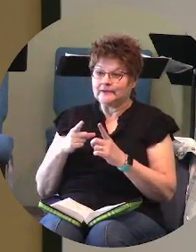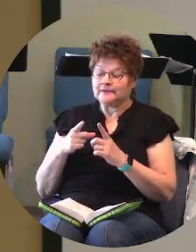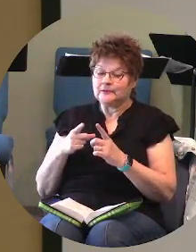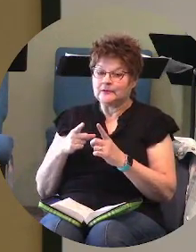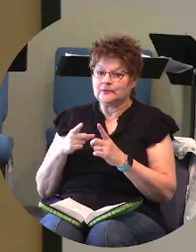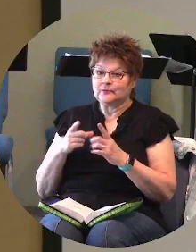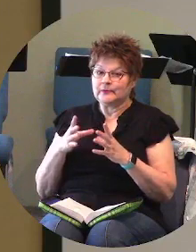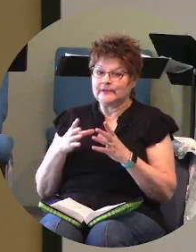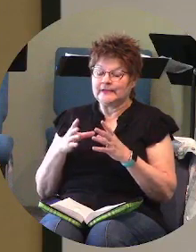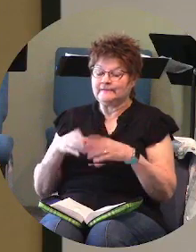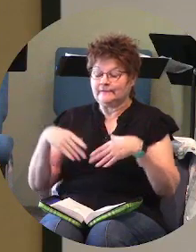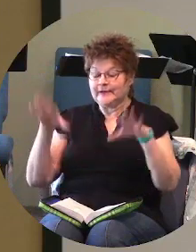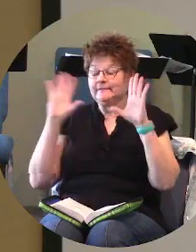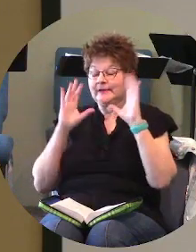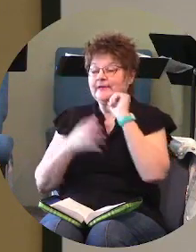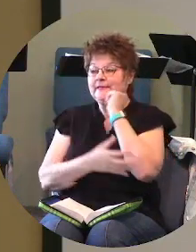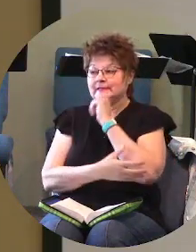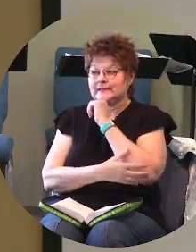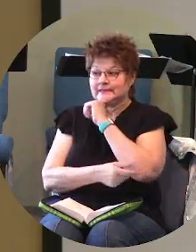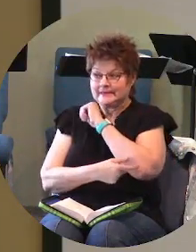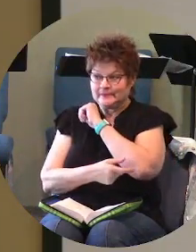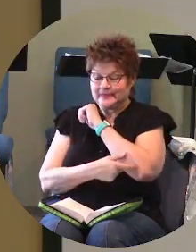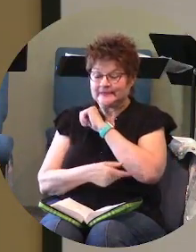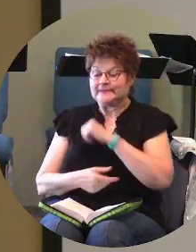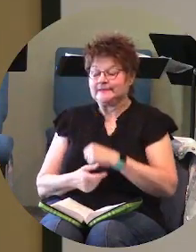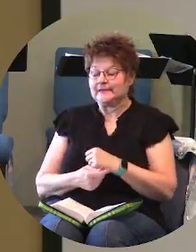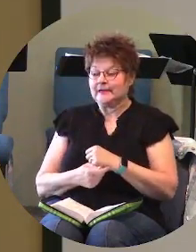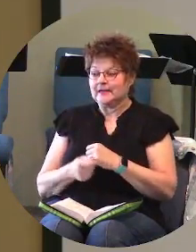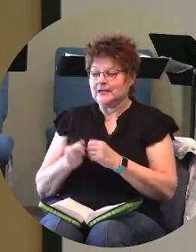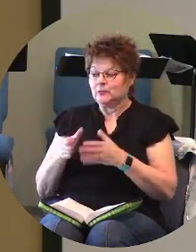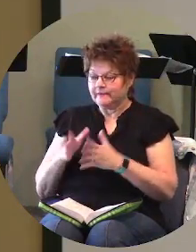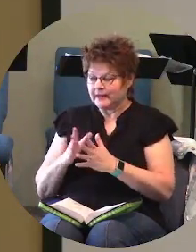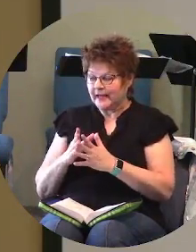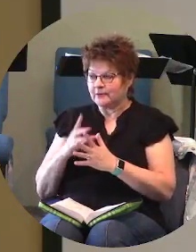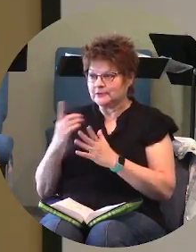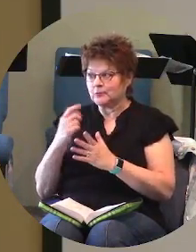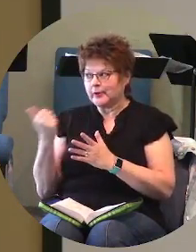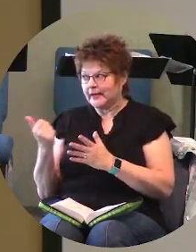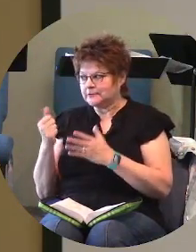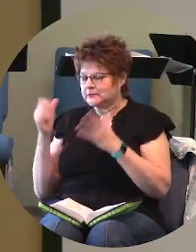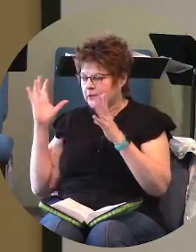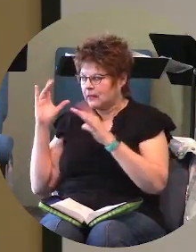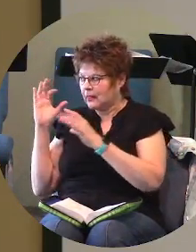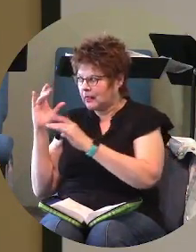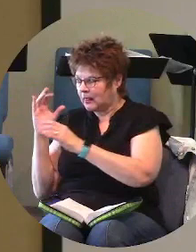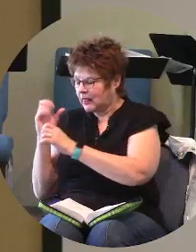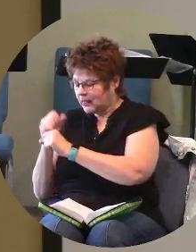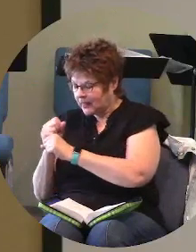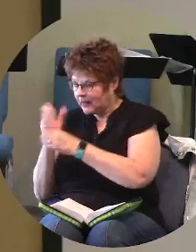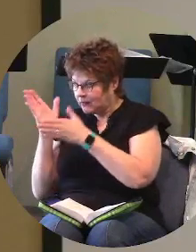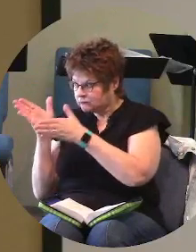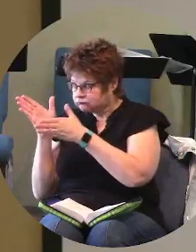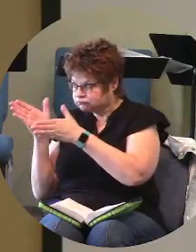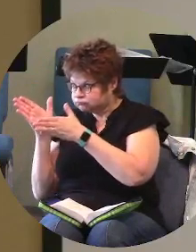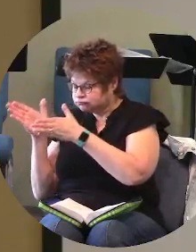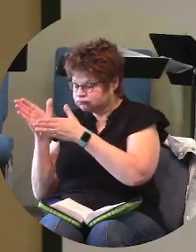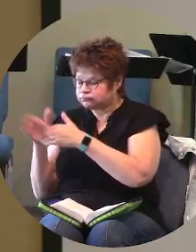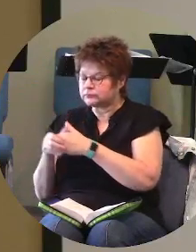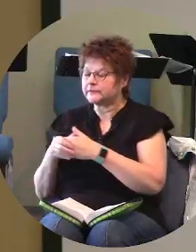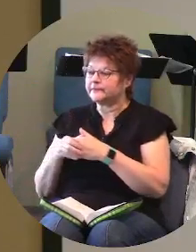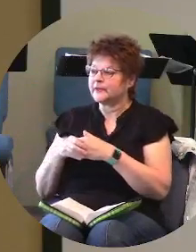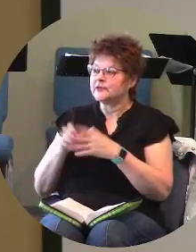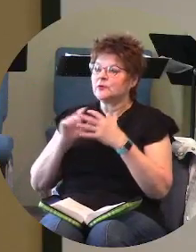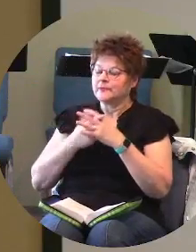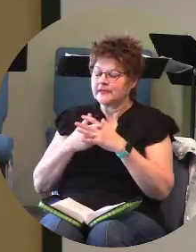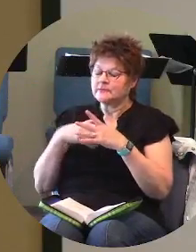allow someone to capture and captivate our attention and so it begins by by actually walking standing